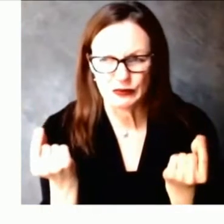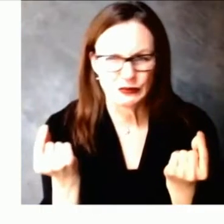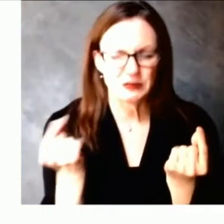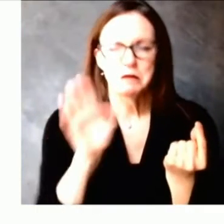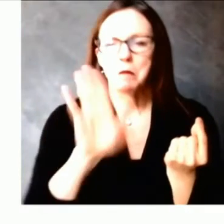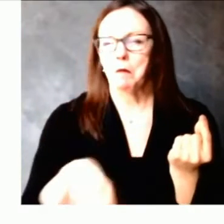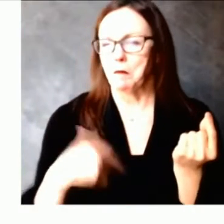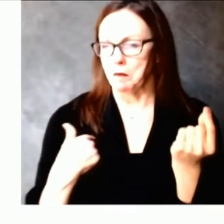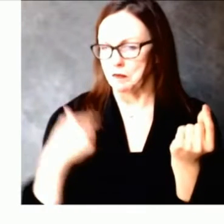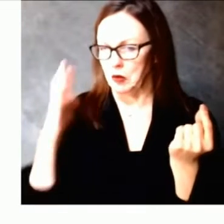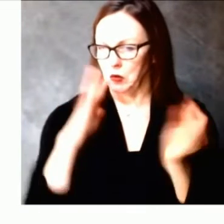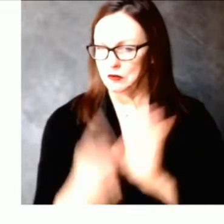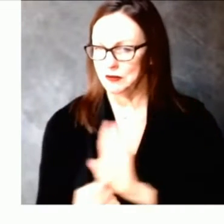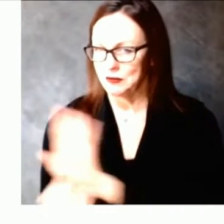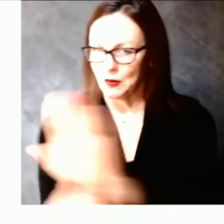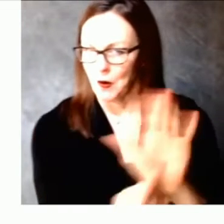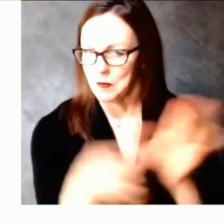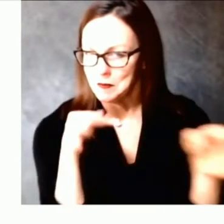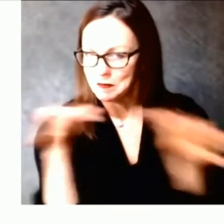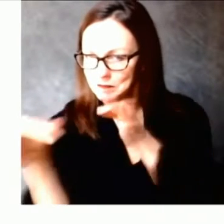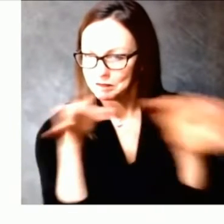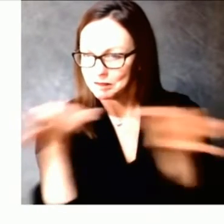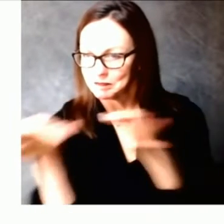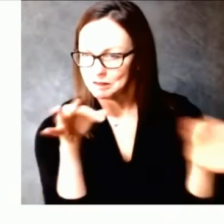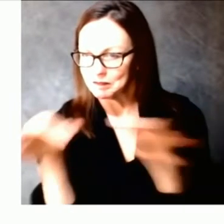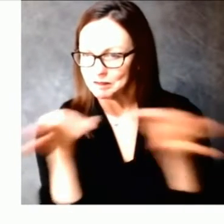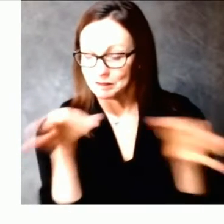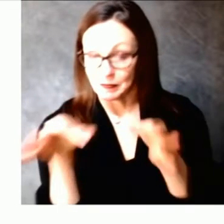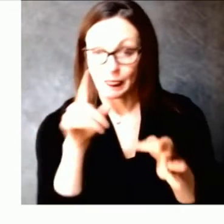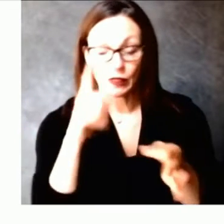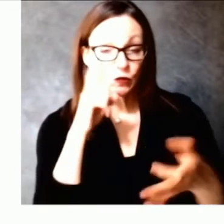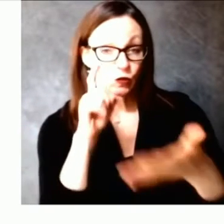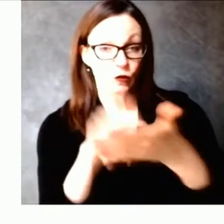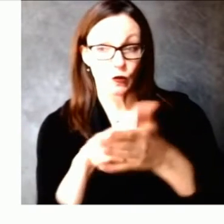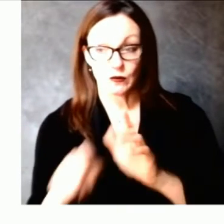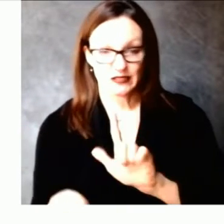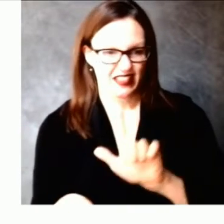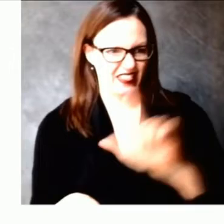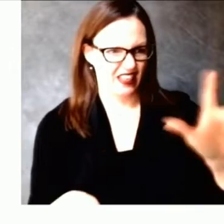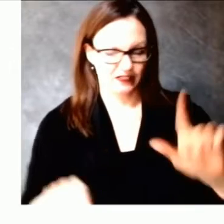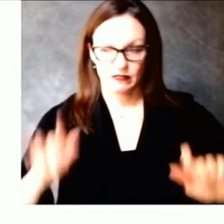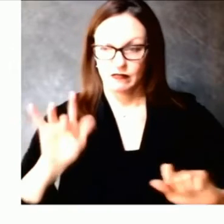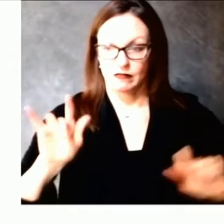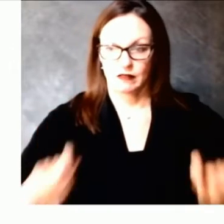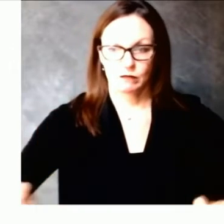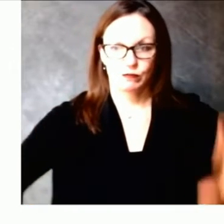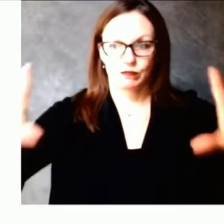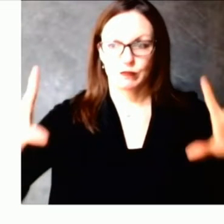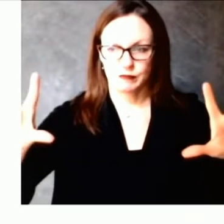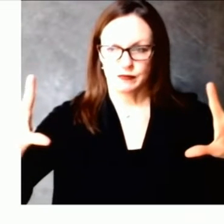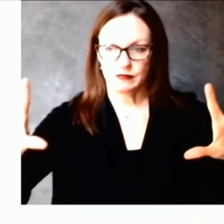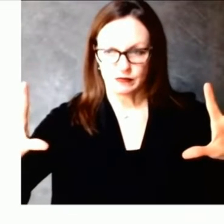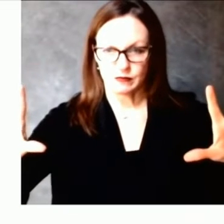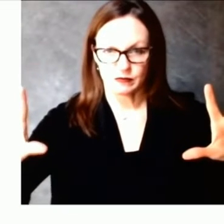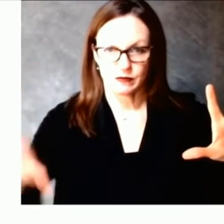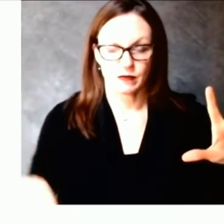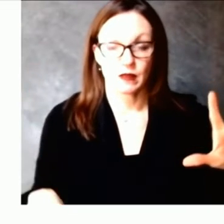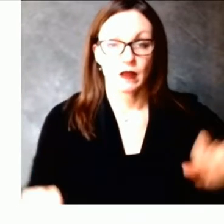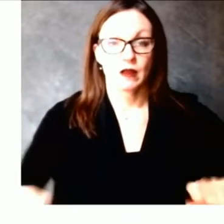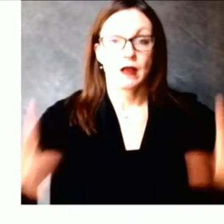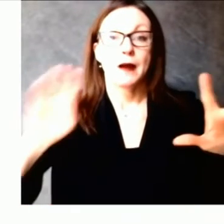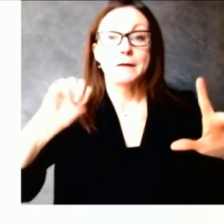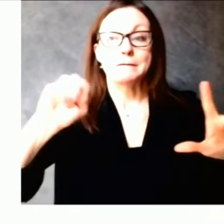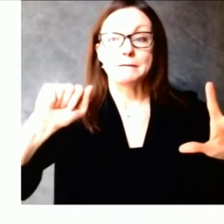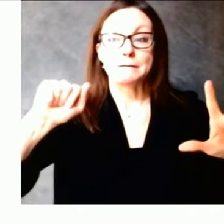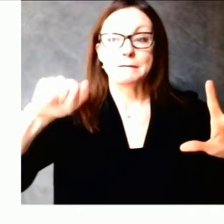On the left side of the dashboard, you'll see a map of Wisconsin shaded by county based on the percent